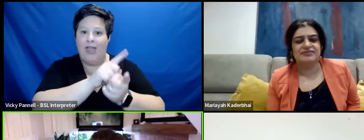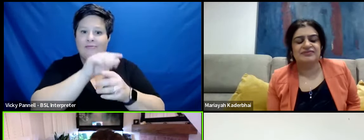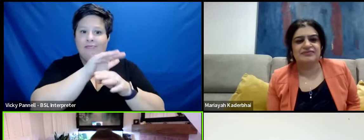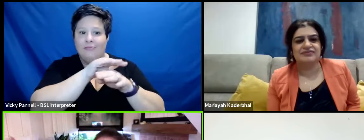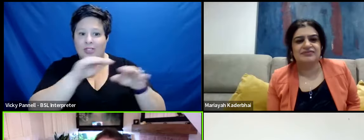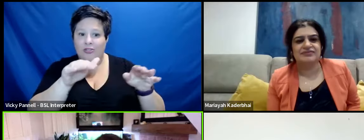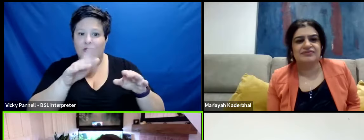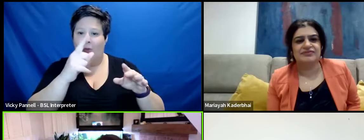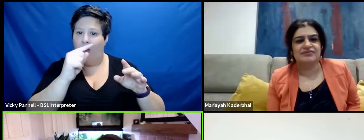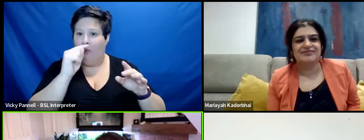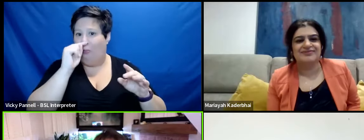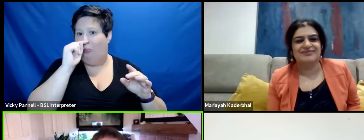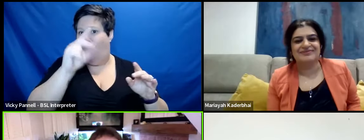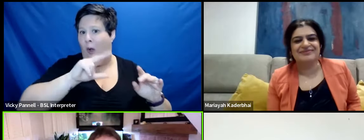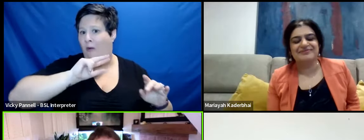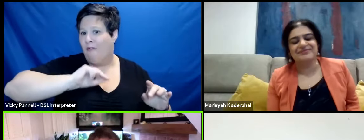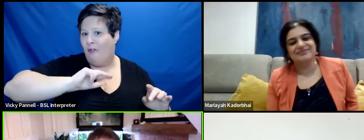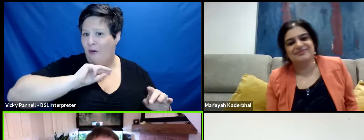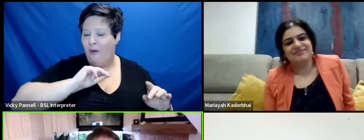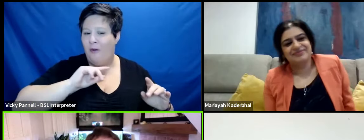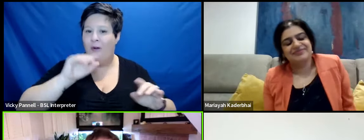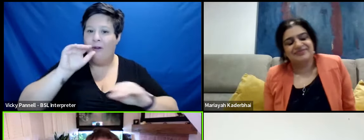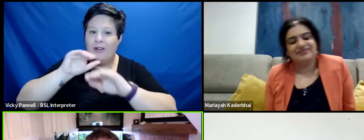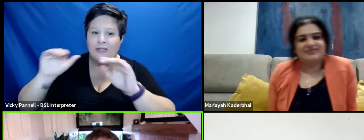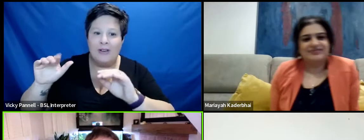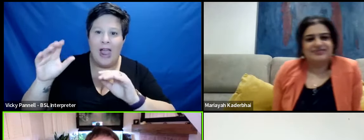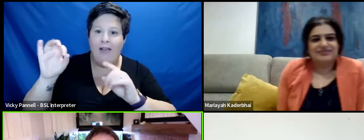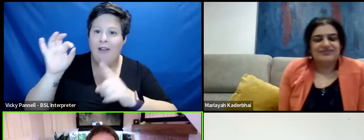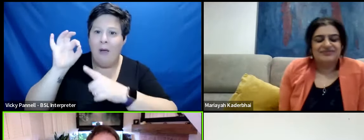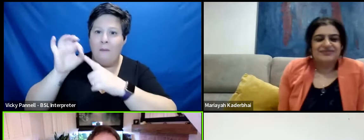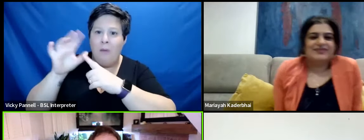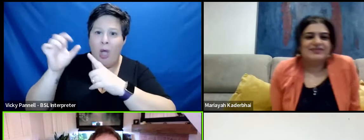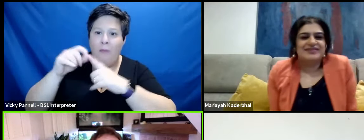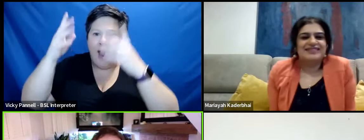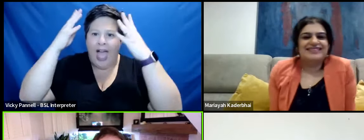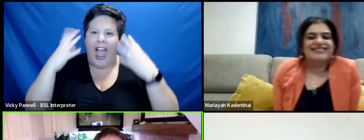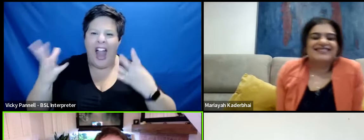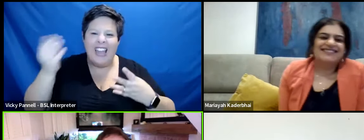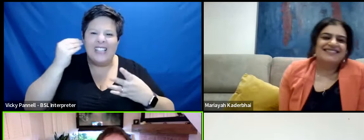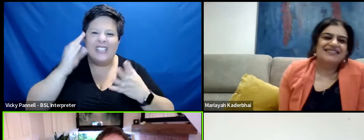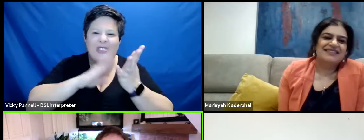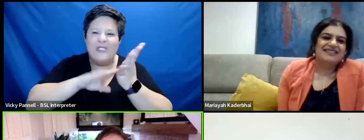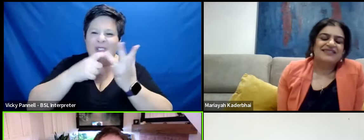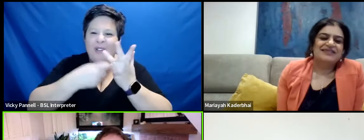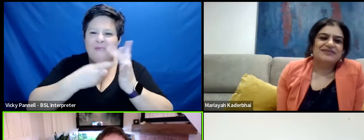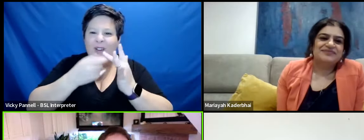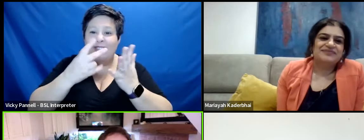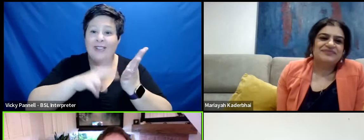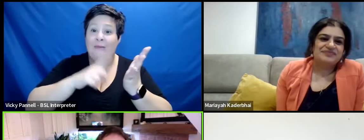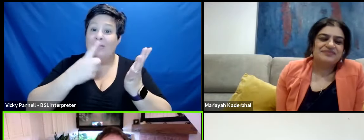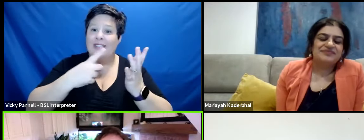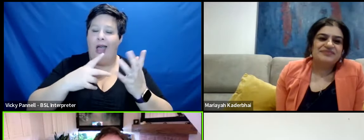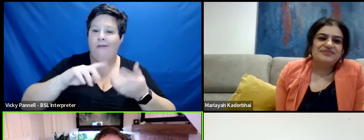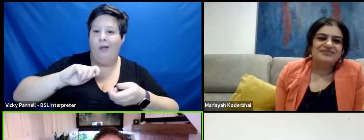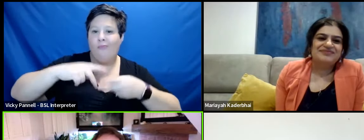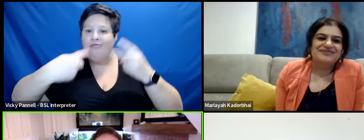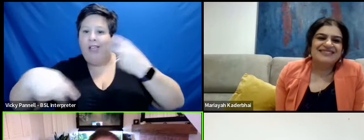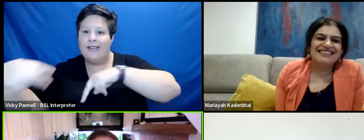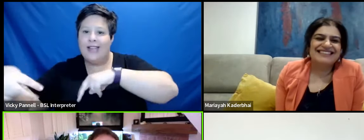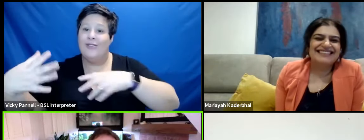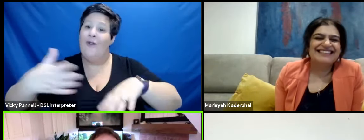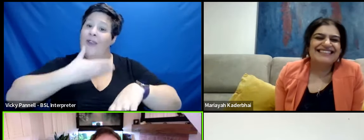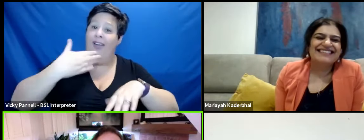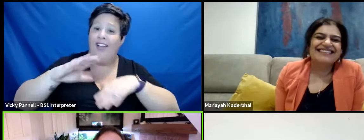with posh accents kids who had purple air and listened to modesty whereas I was just a bright dancer who had a nice pair of Adidas trainees